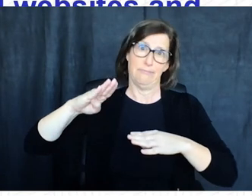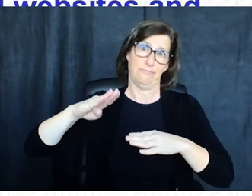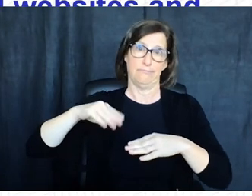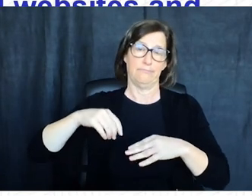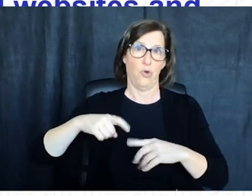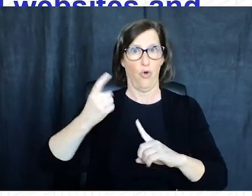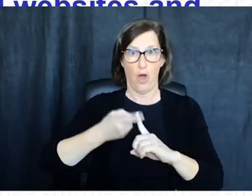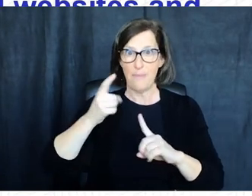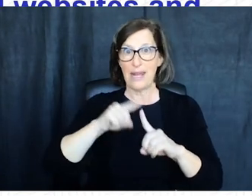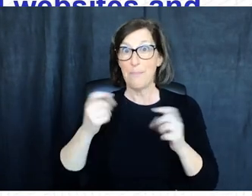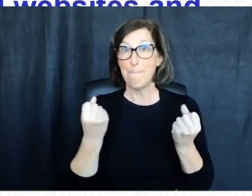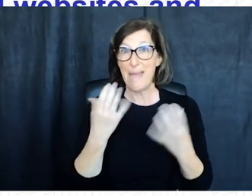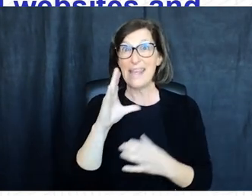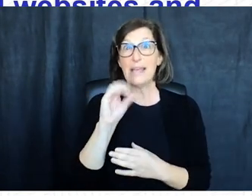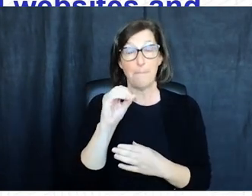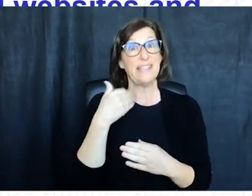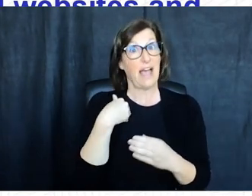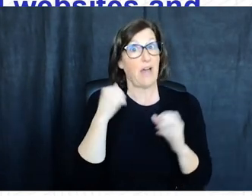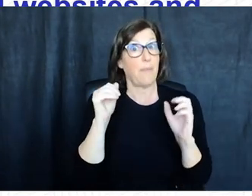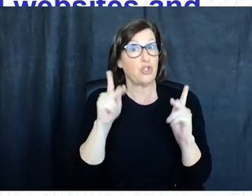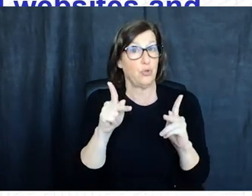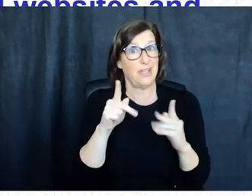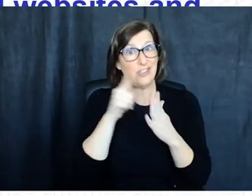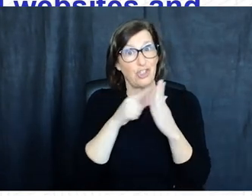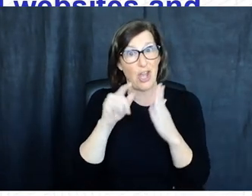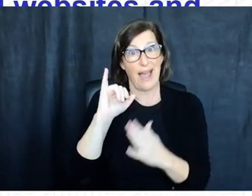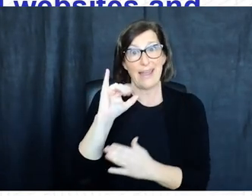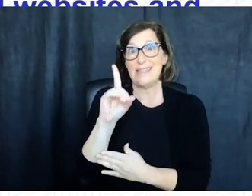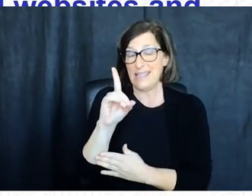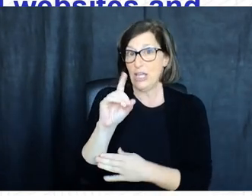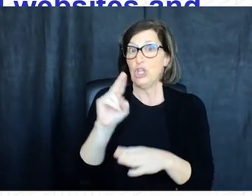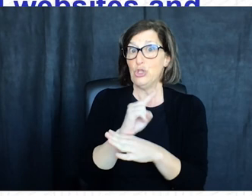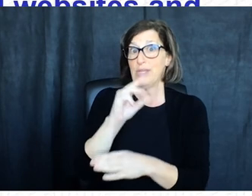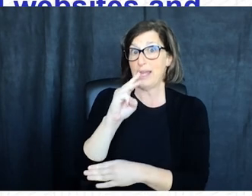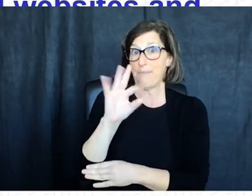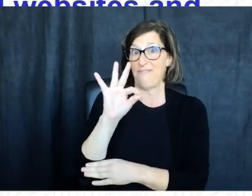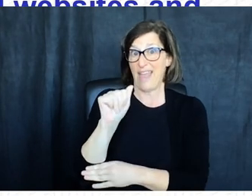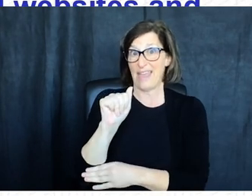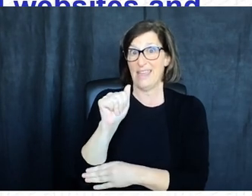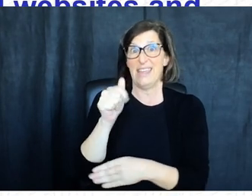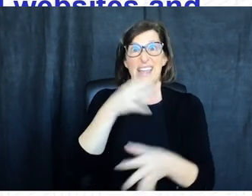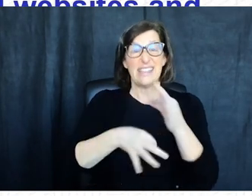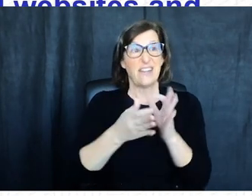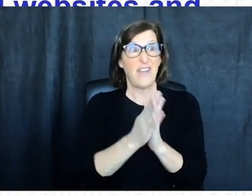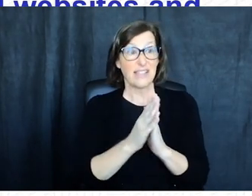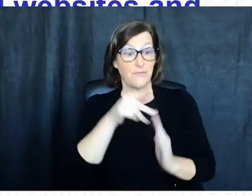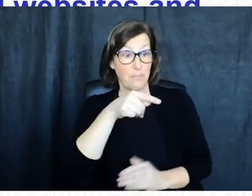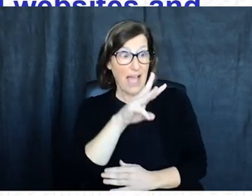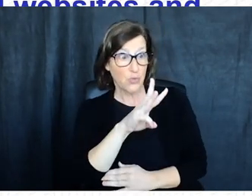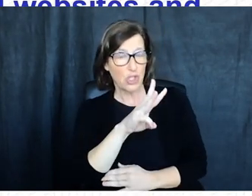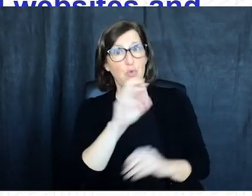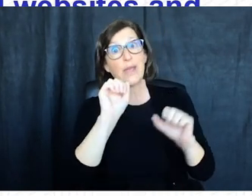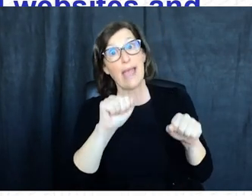default option many companies provide us with a step to double check our identity using mfa instead of asking you only for a